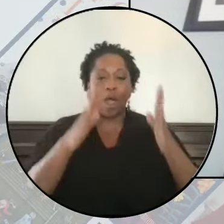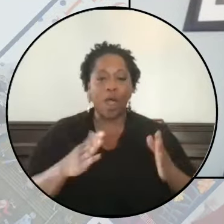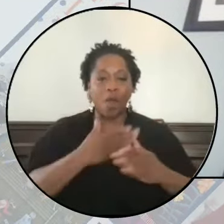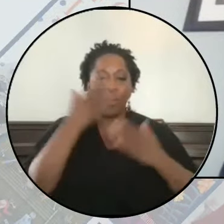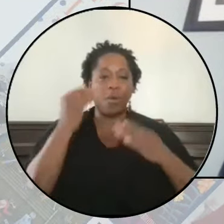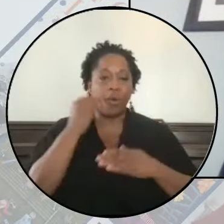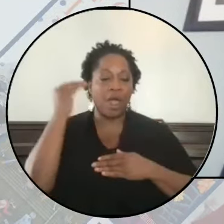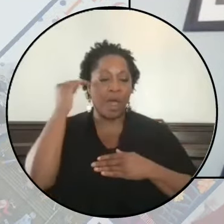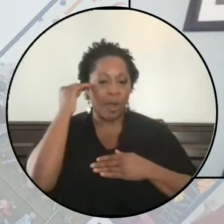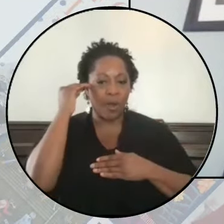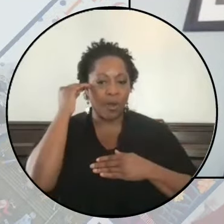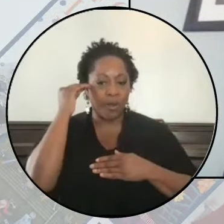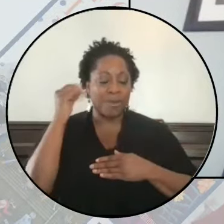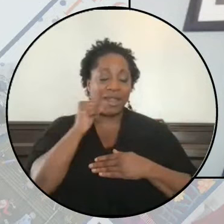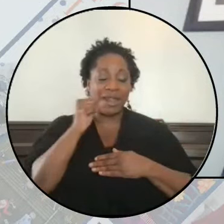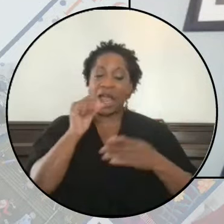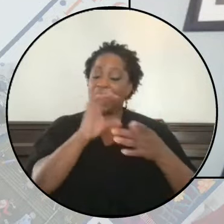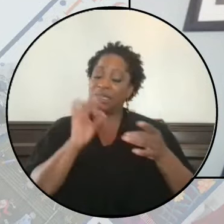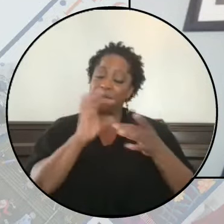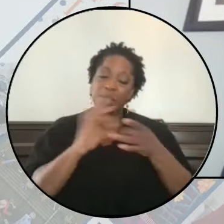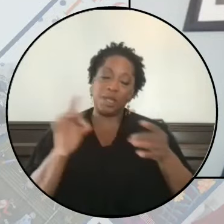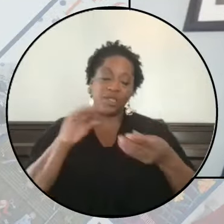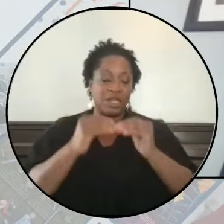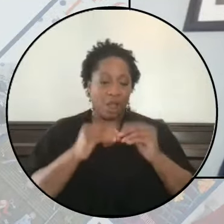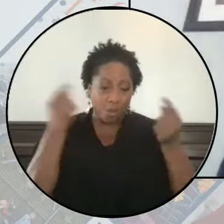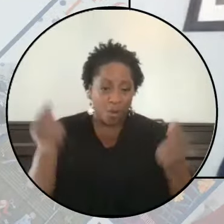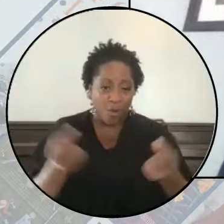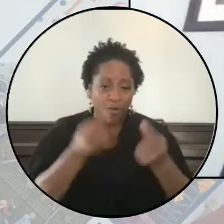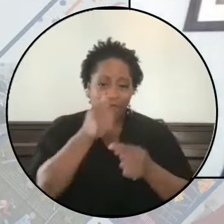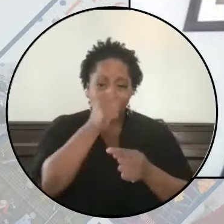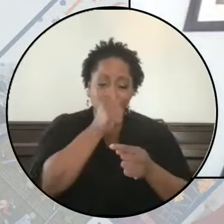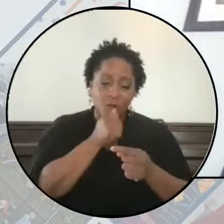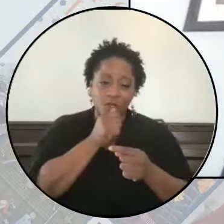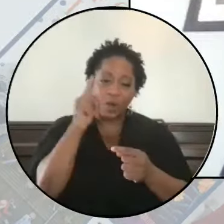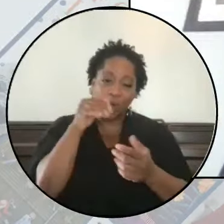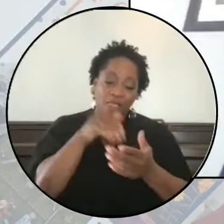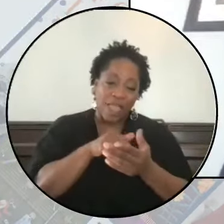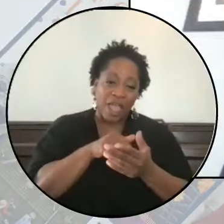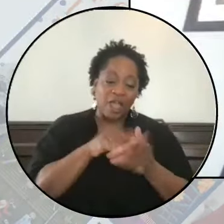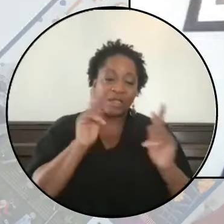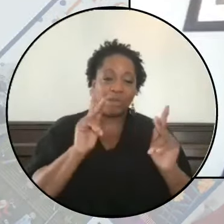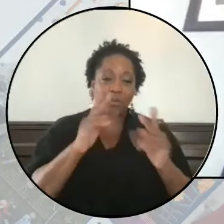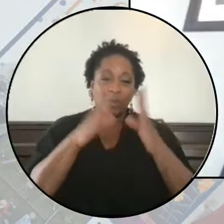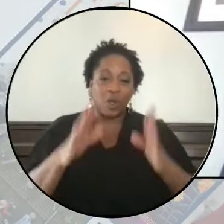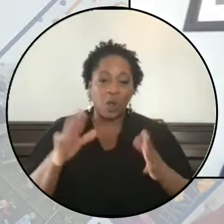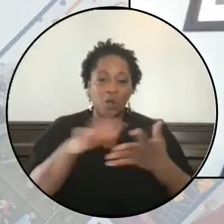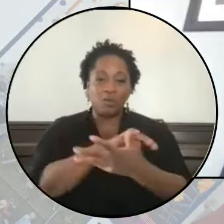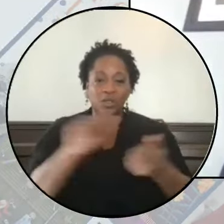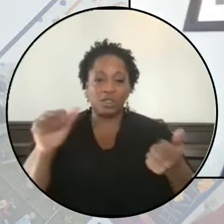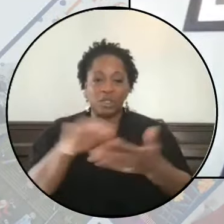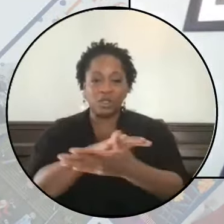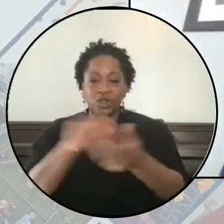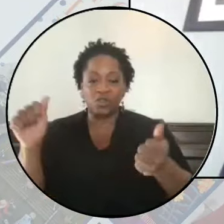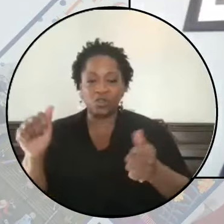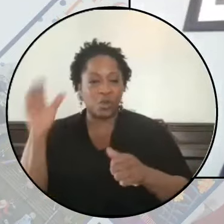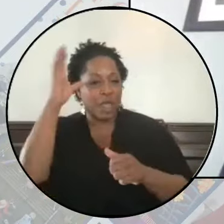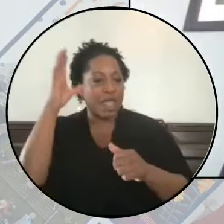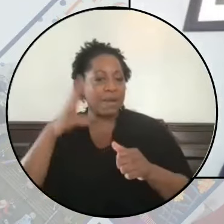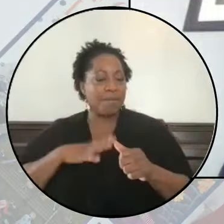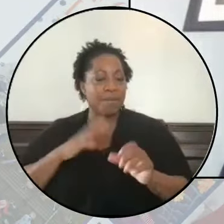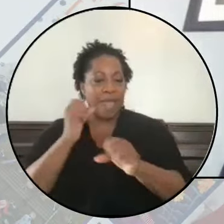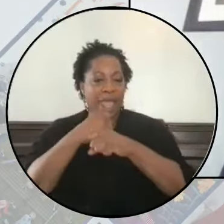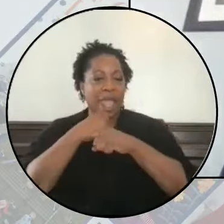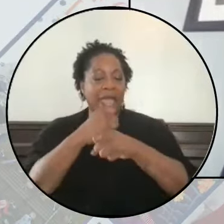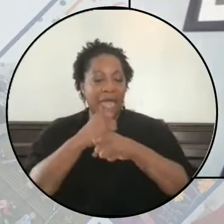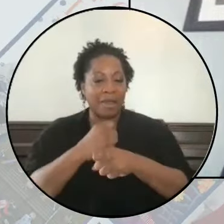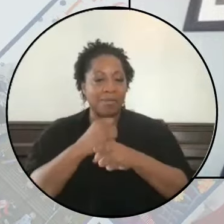This is not even to mention the number of wounded, the thousands of home destroyed, the man-made humanitarian